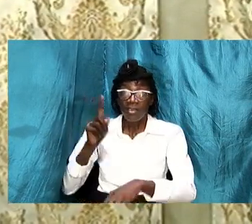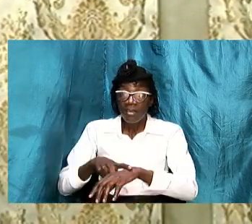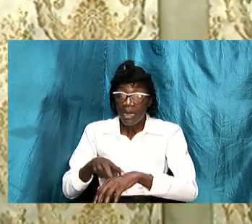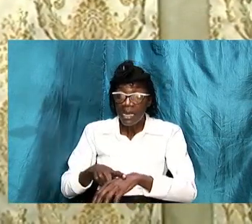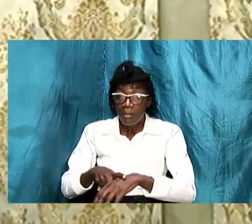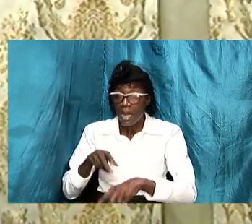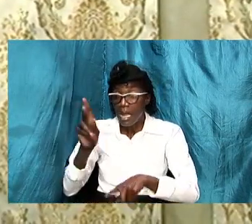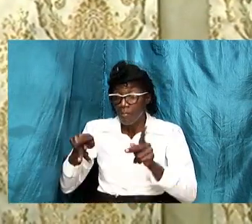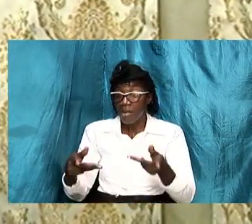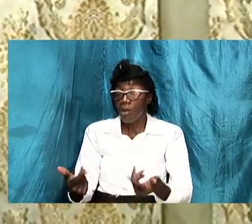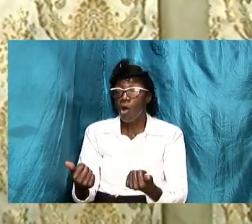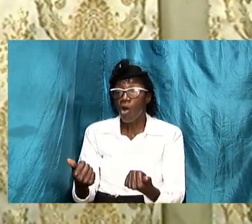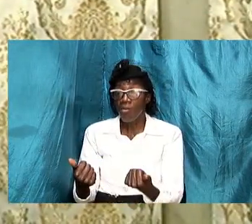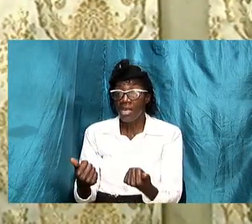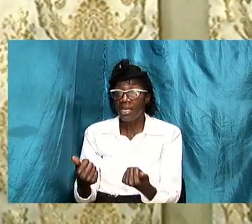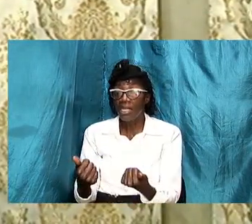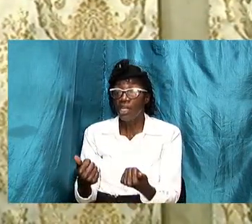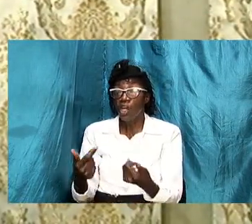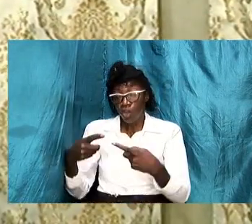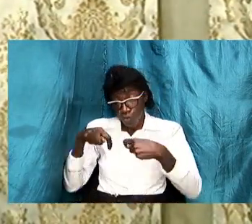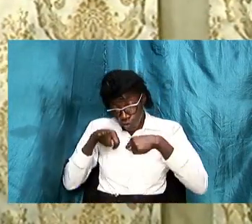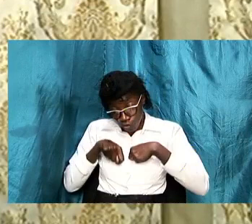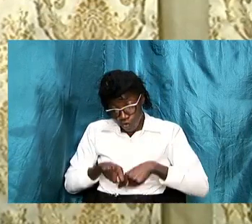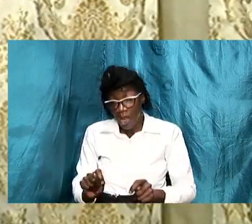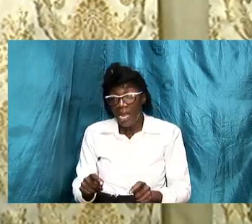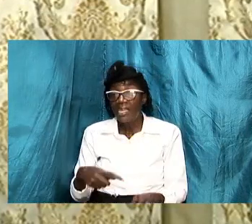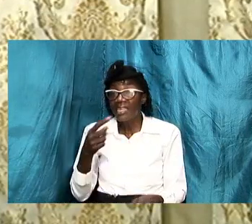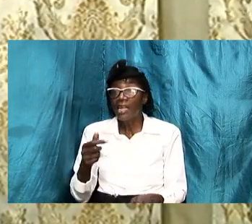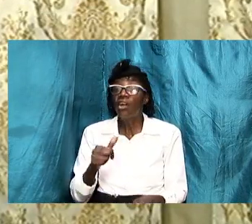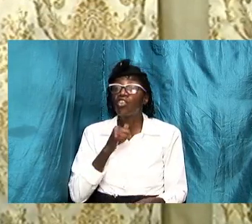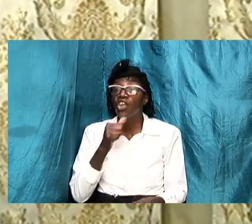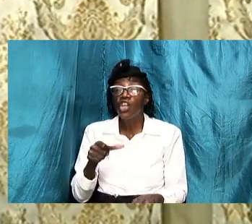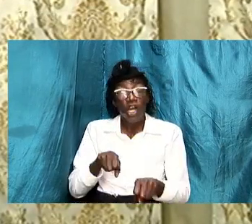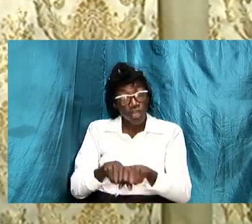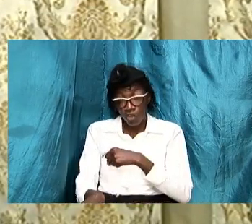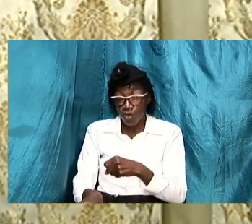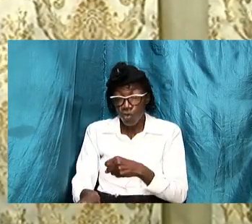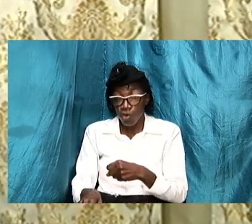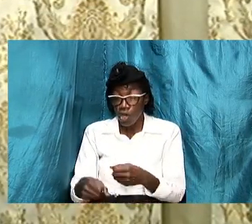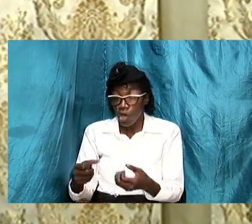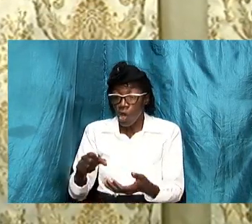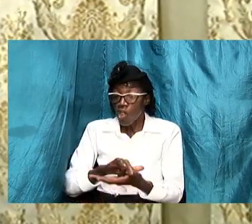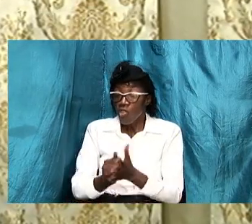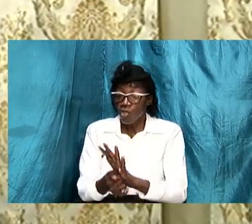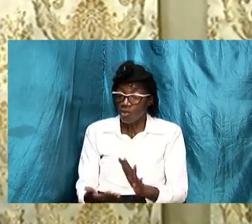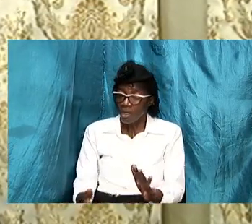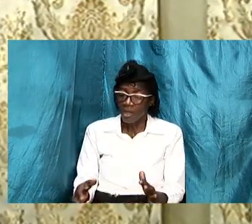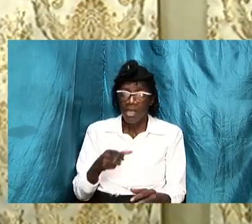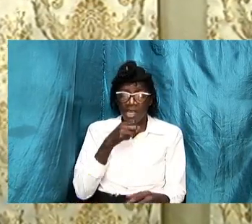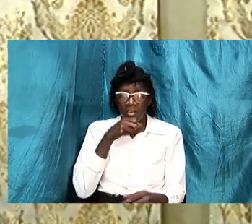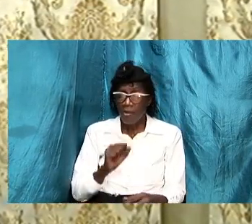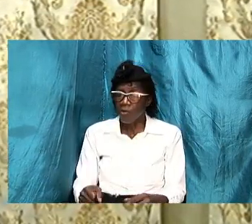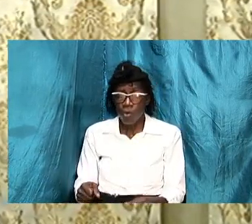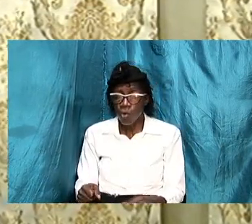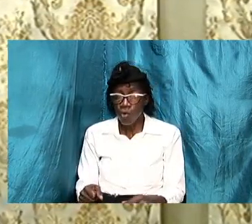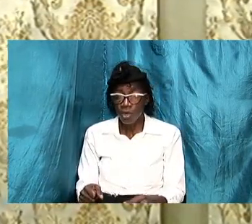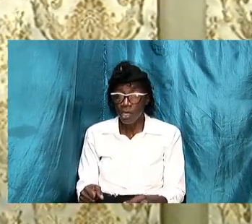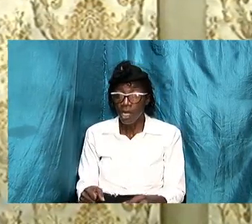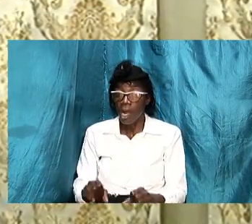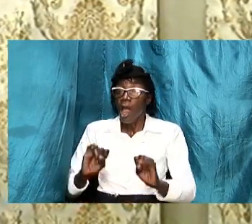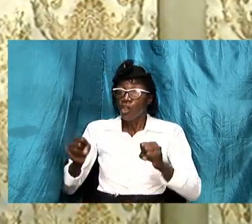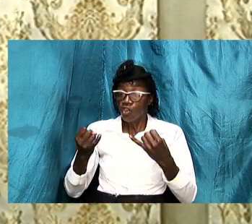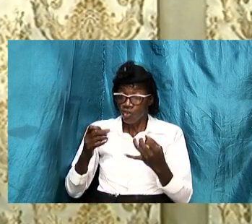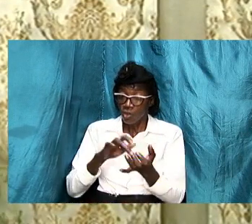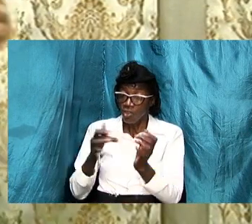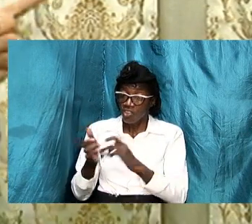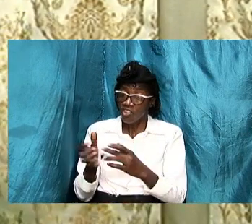be coming to us to try to tell us not so those are things of old and this is how things are to be done but just as jesus